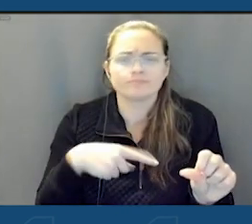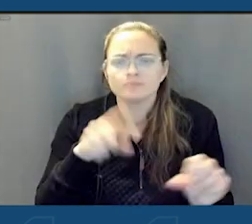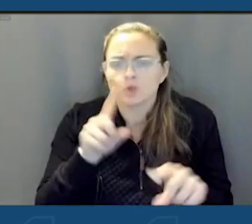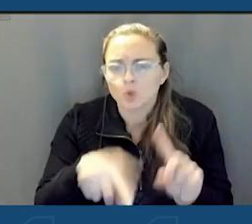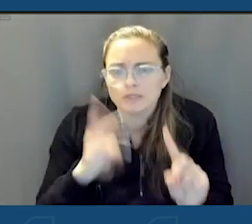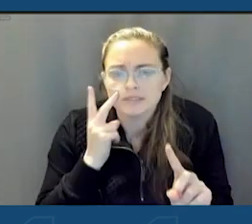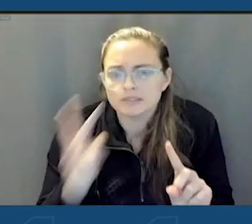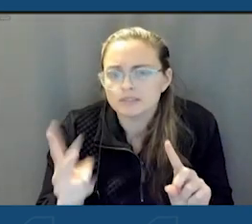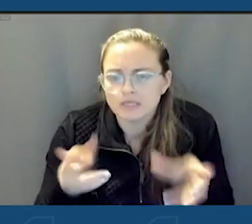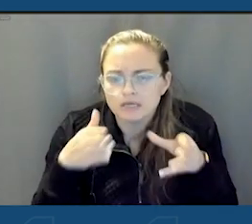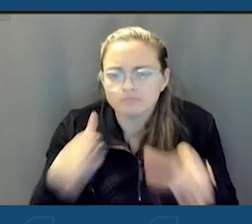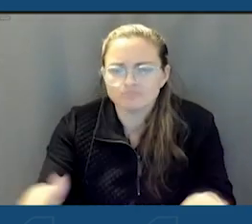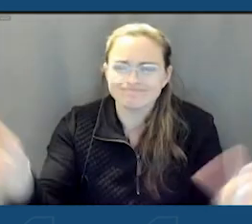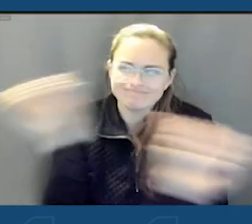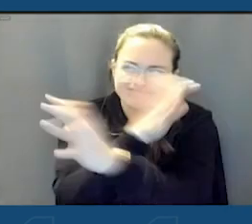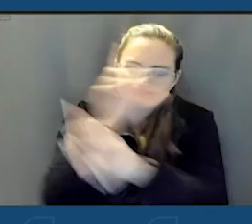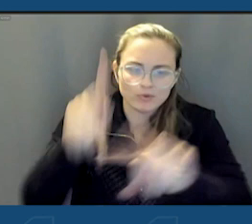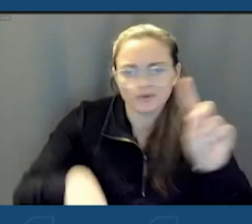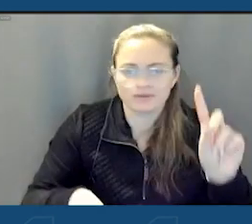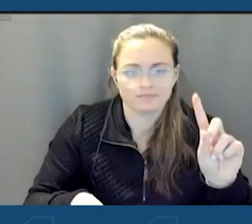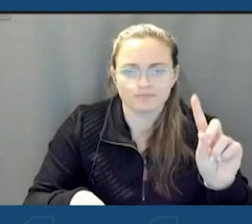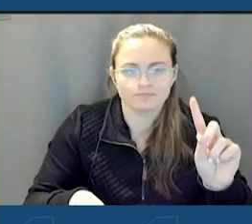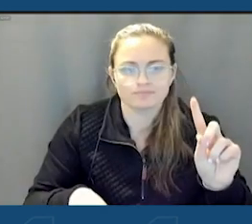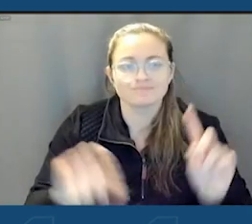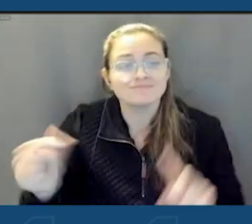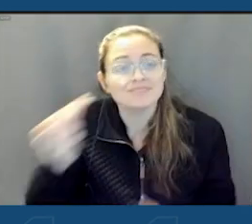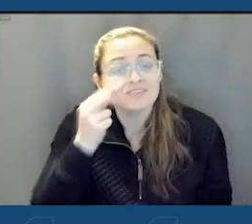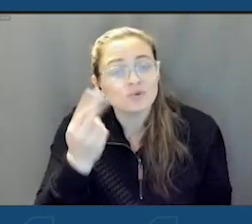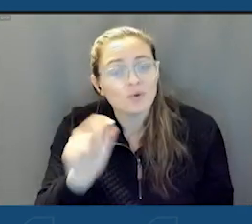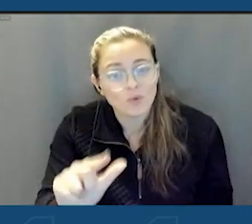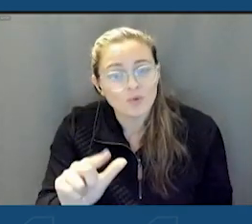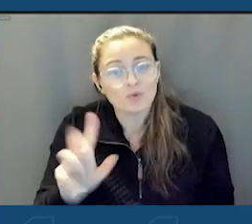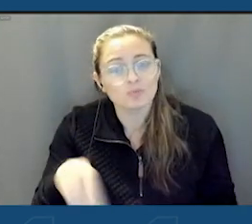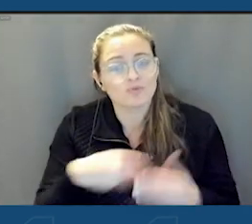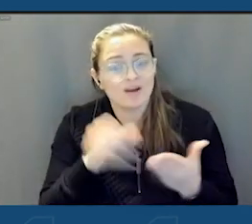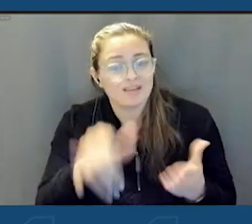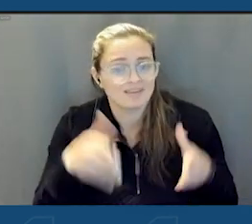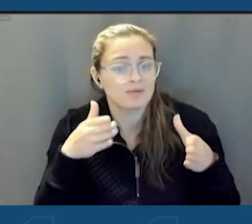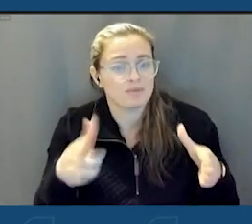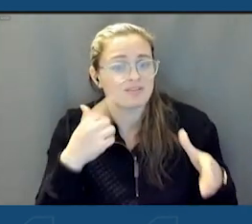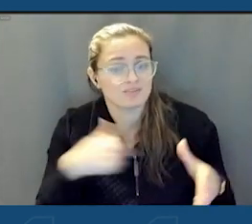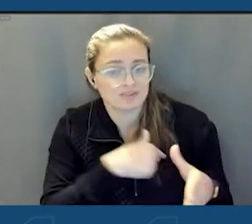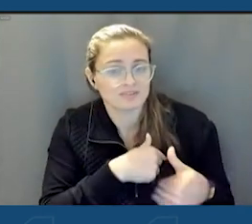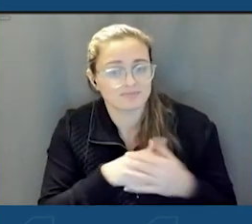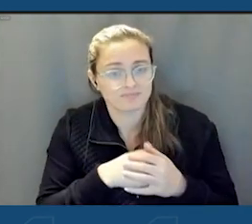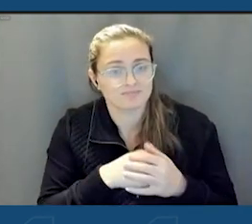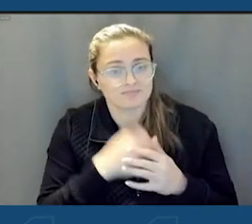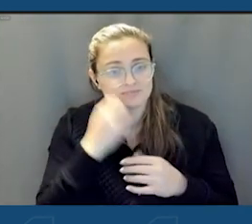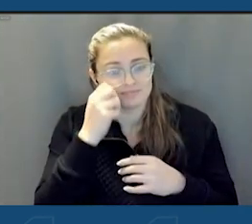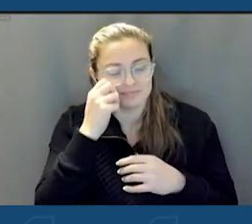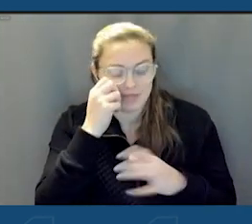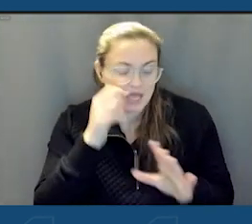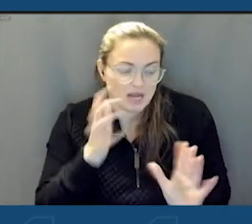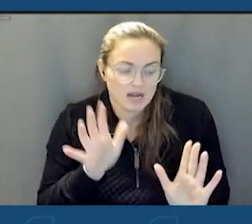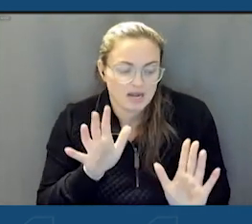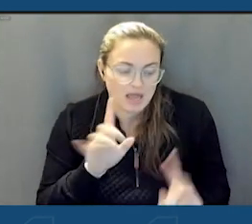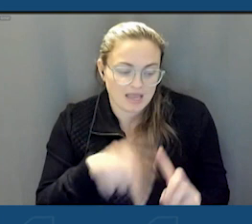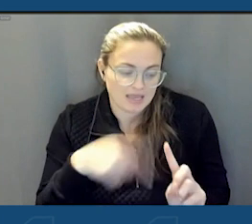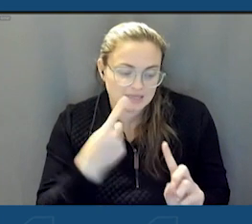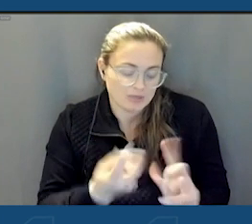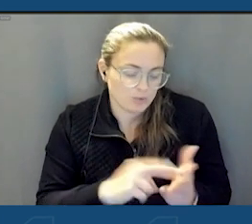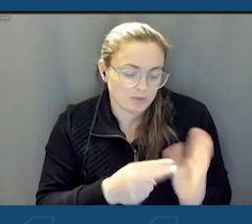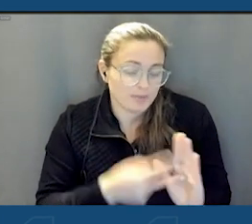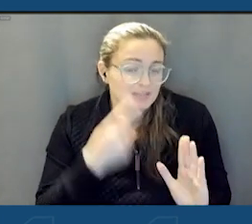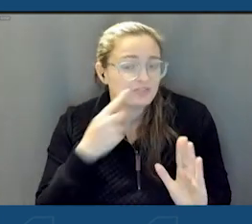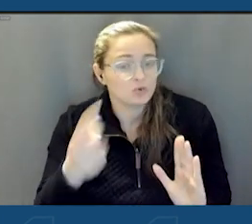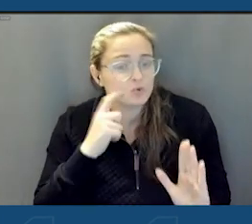the path forward. Governor Hochul, you've provided that path and I can't tell you what it means for you